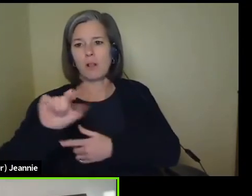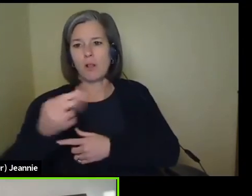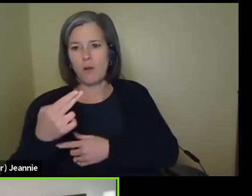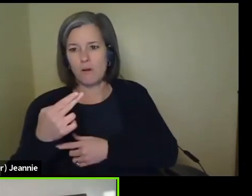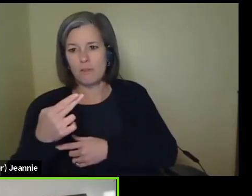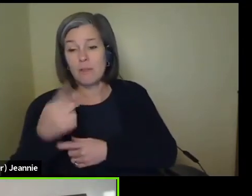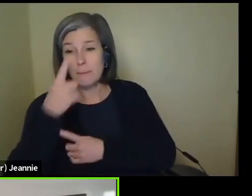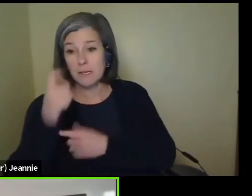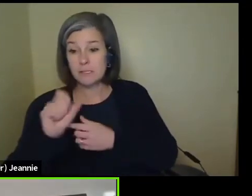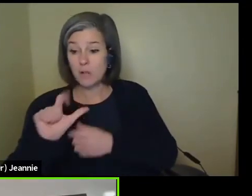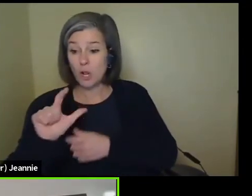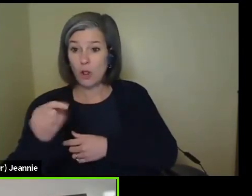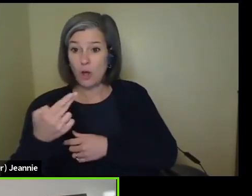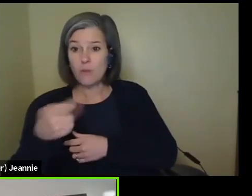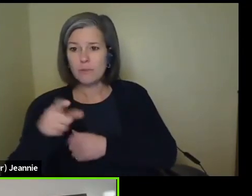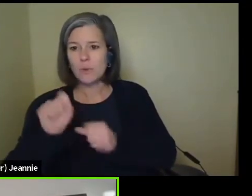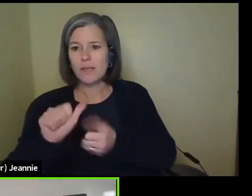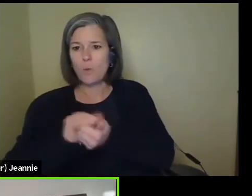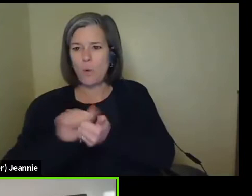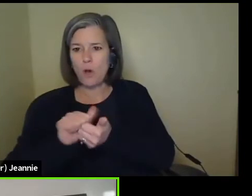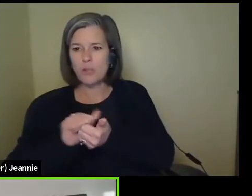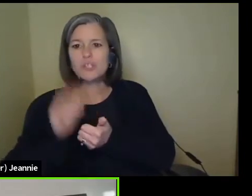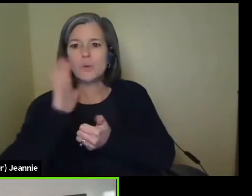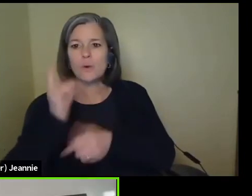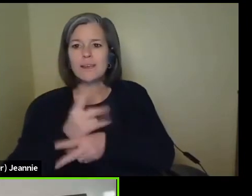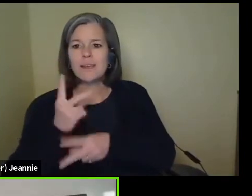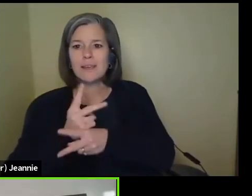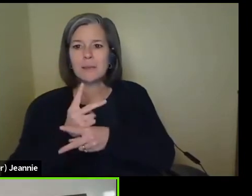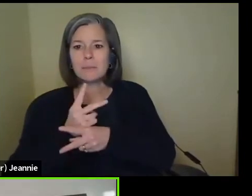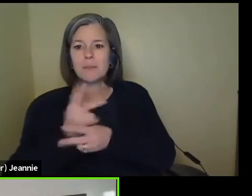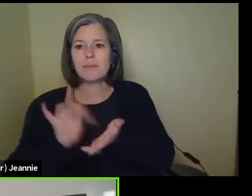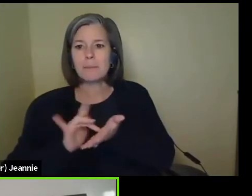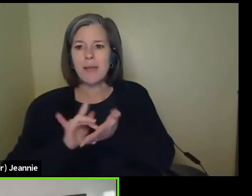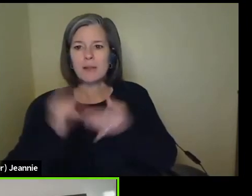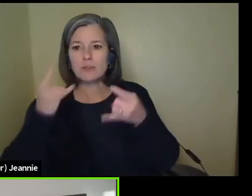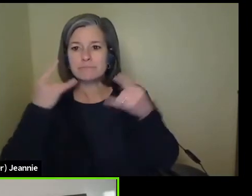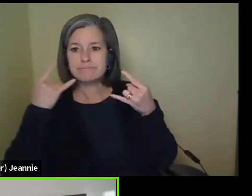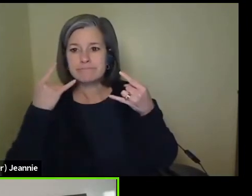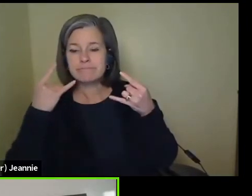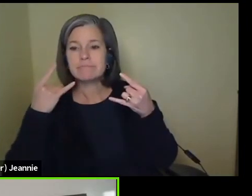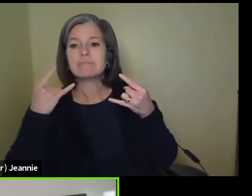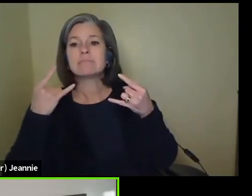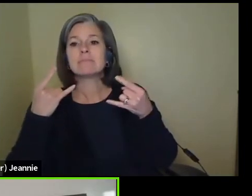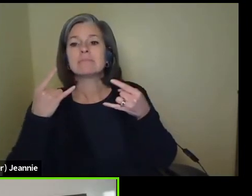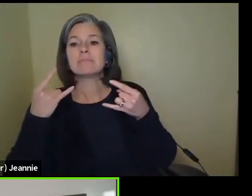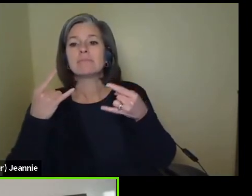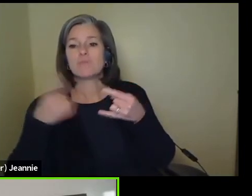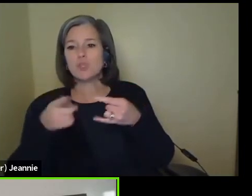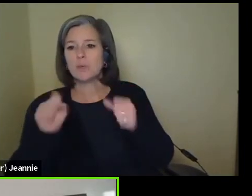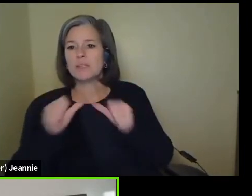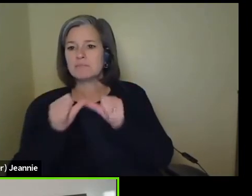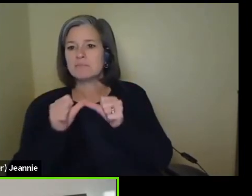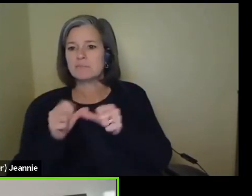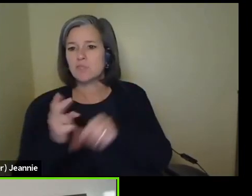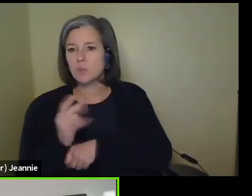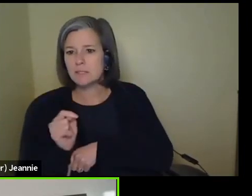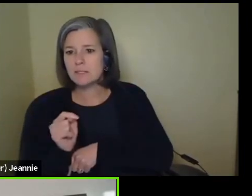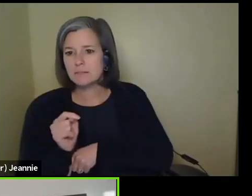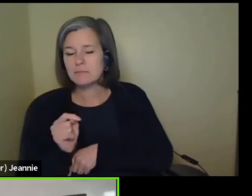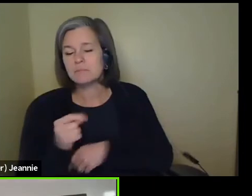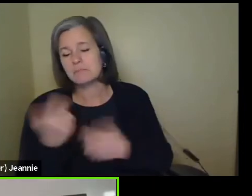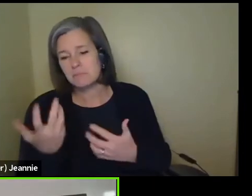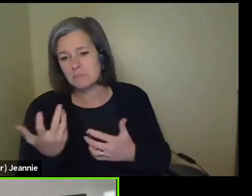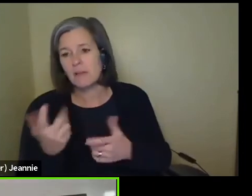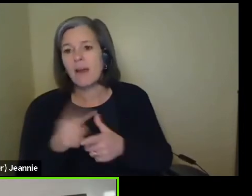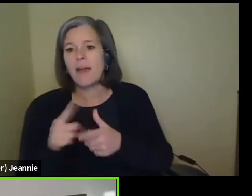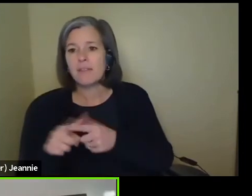you can wash and that'll keep the medical grade math, uh, mask so that you can continue using it. Um, and then